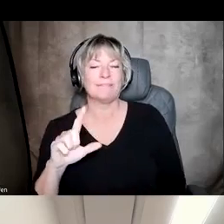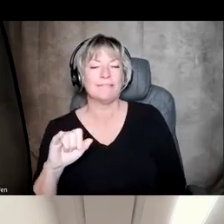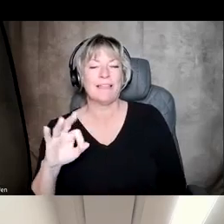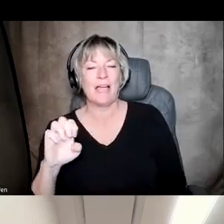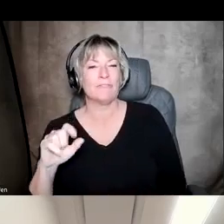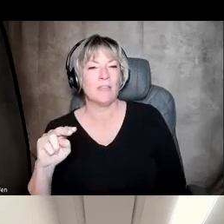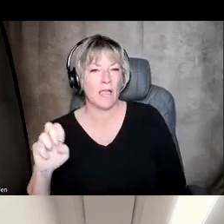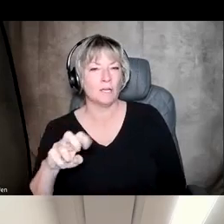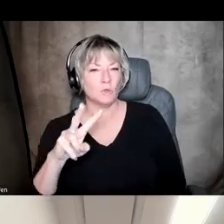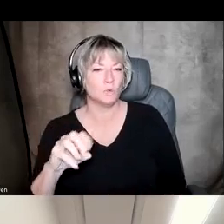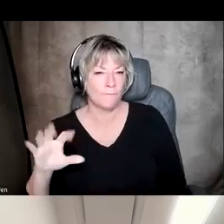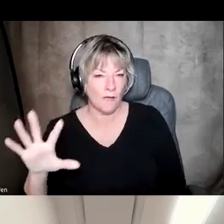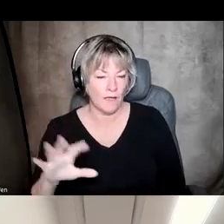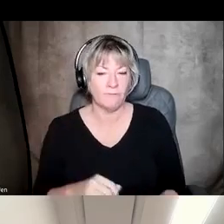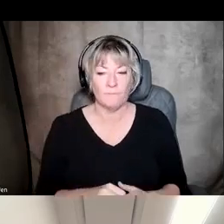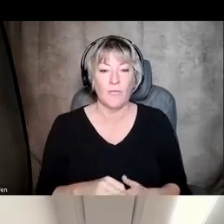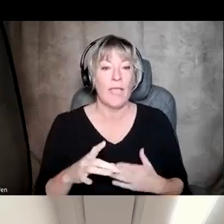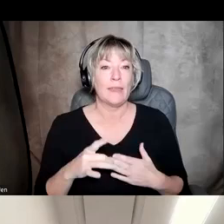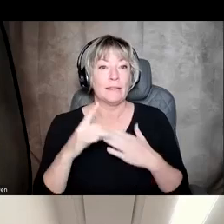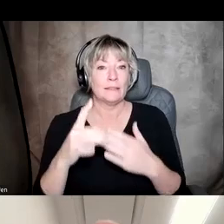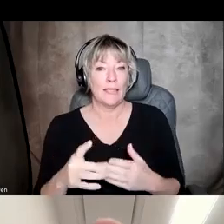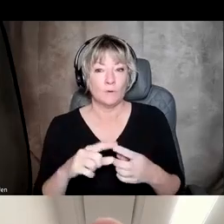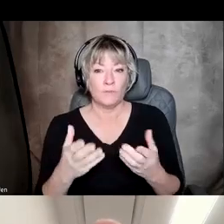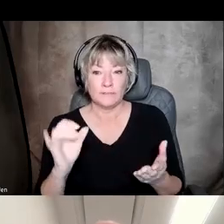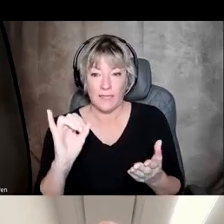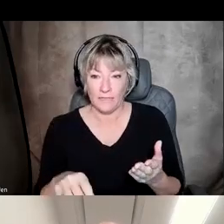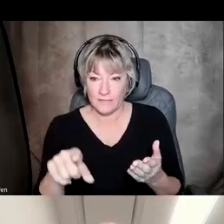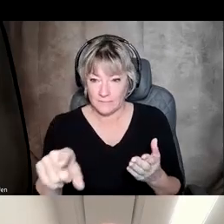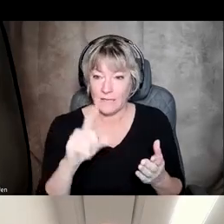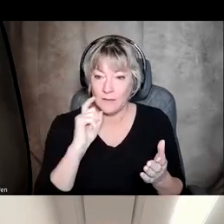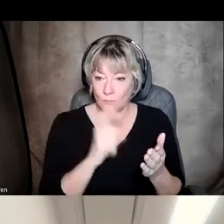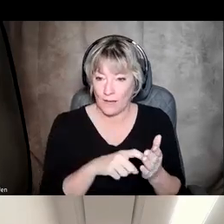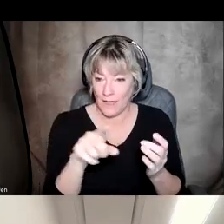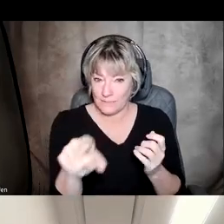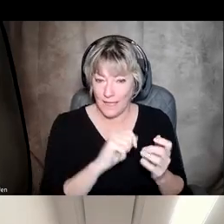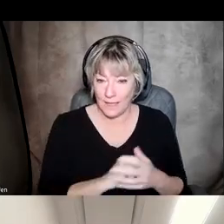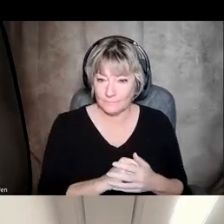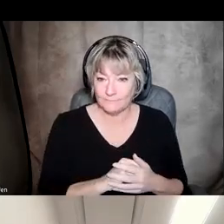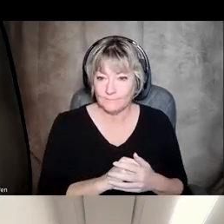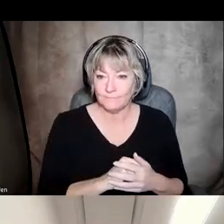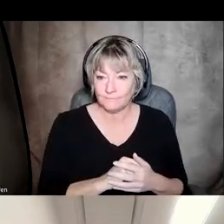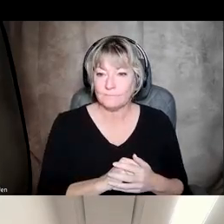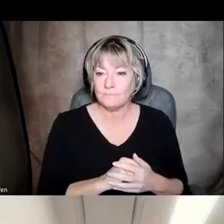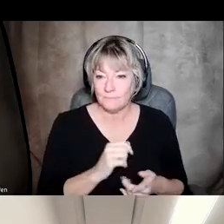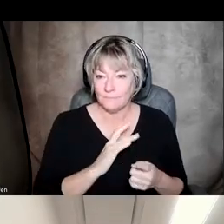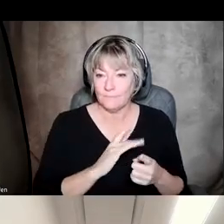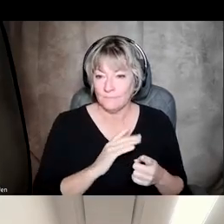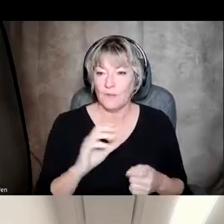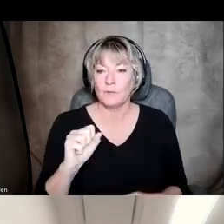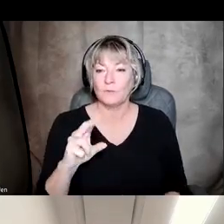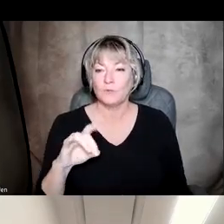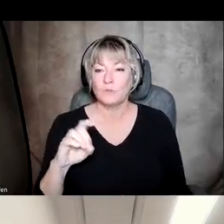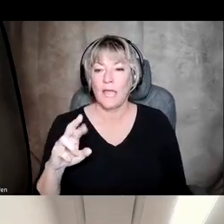And it led to things like this. You may recognize this too, John. Oh, yeah. The suicide